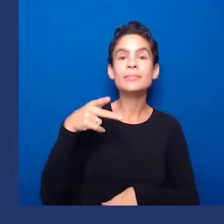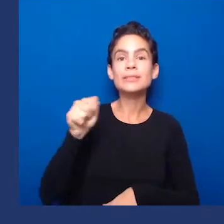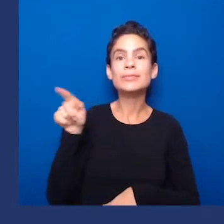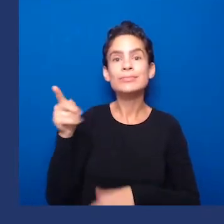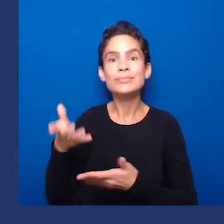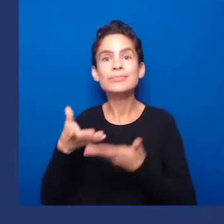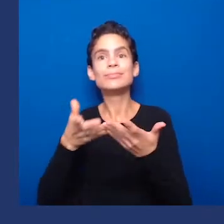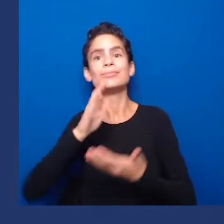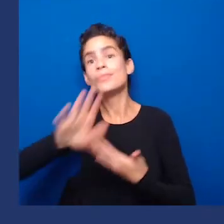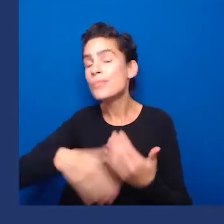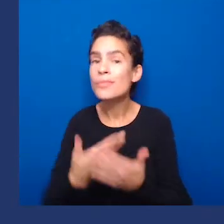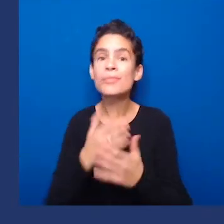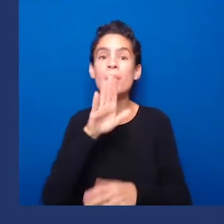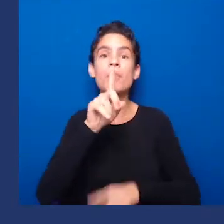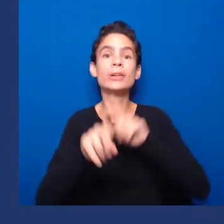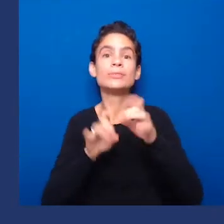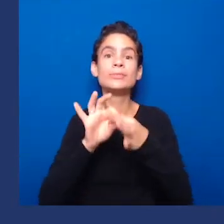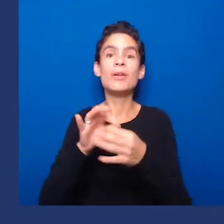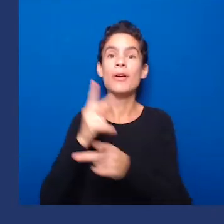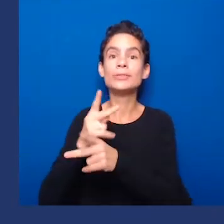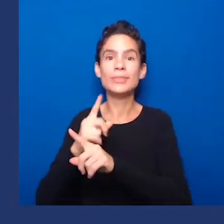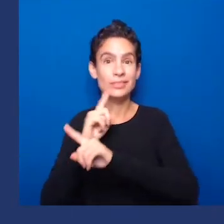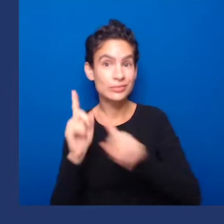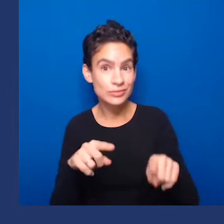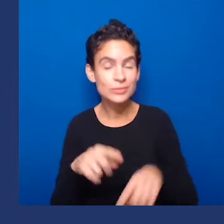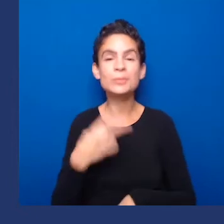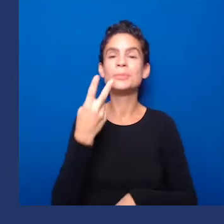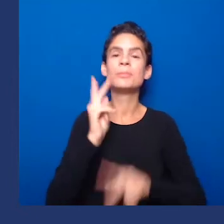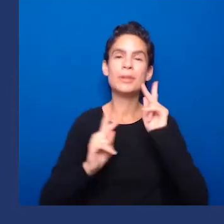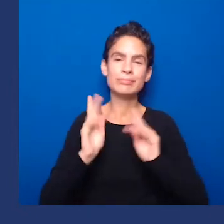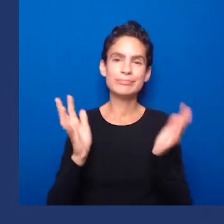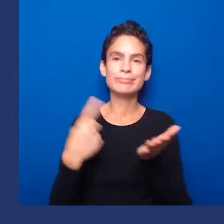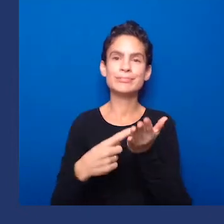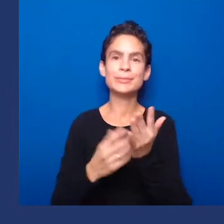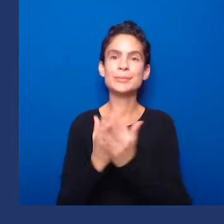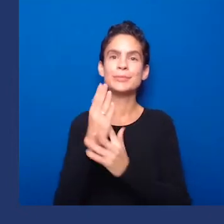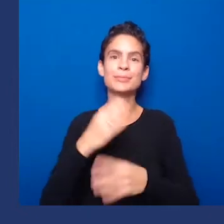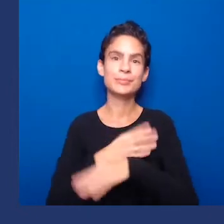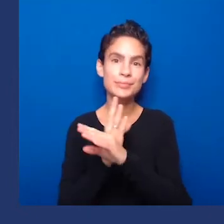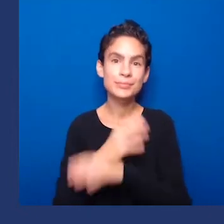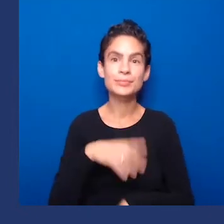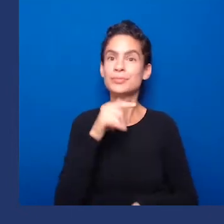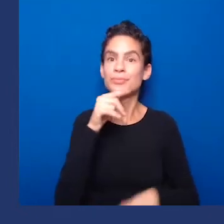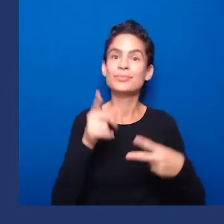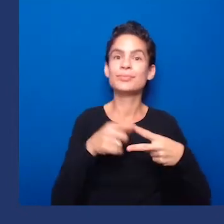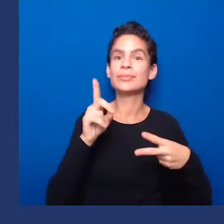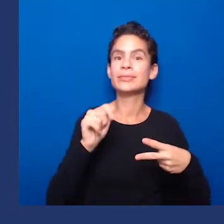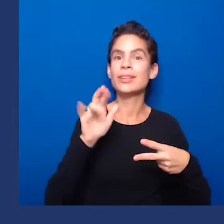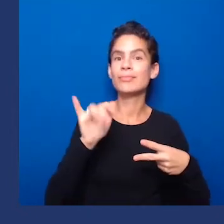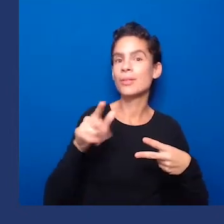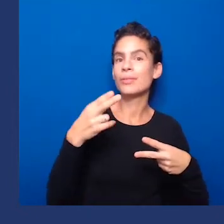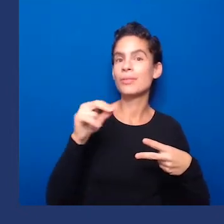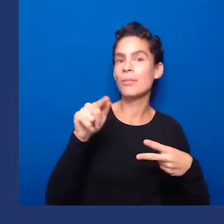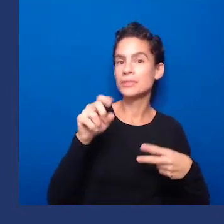Disability Rights Pennsylvania presents Your Questions About Guardianship Answered. Daryl Holtz, an advocate, and Alicia Mancini